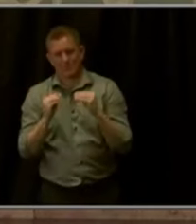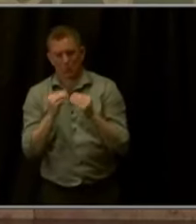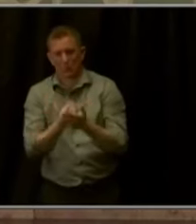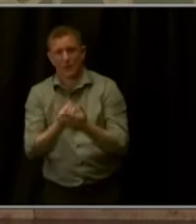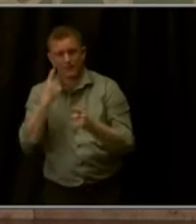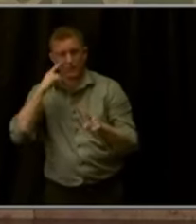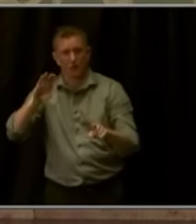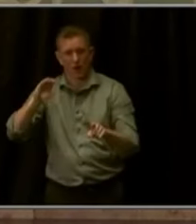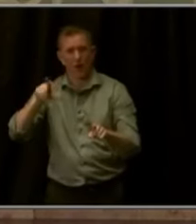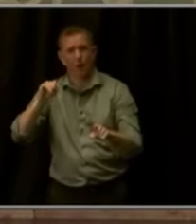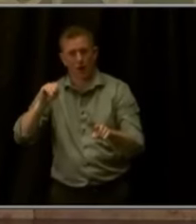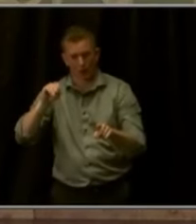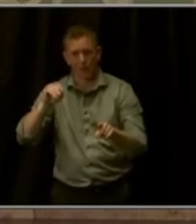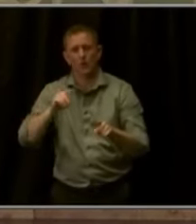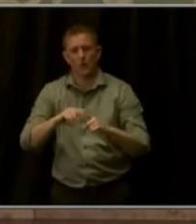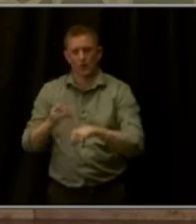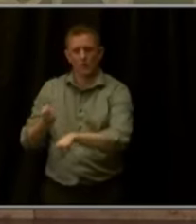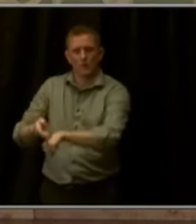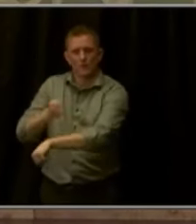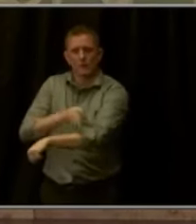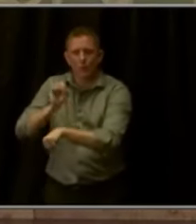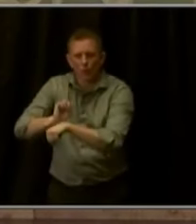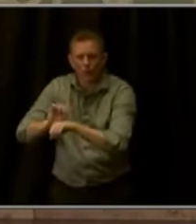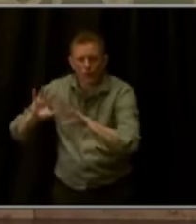workforce for a more prosperous future.